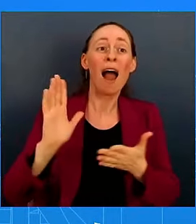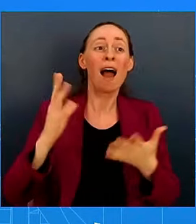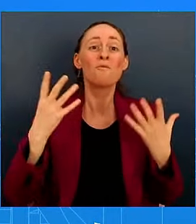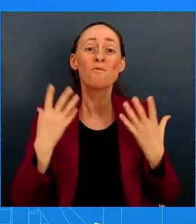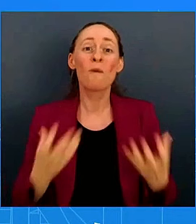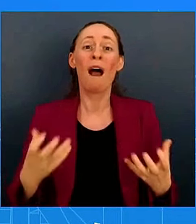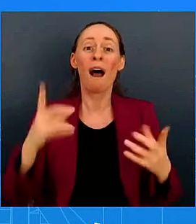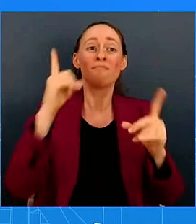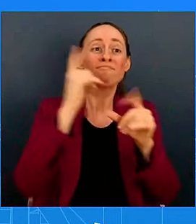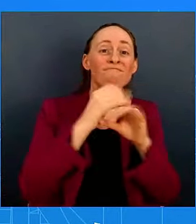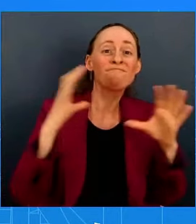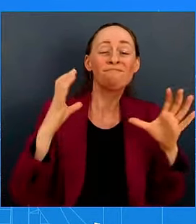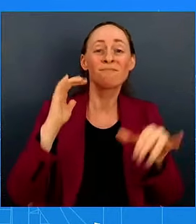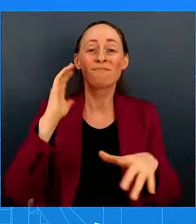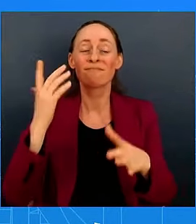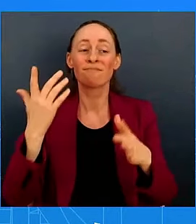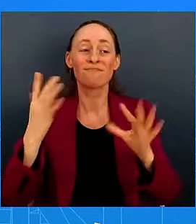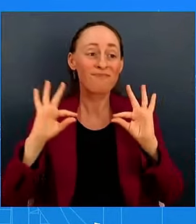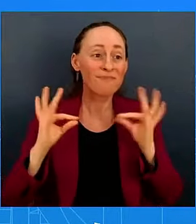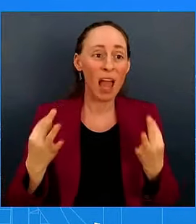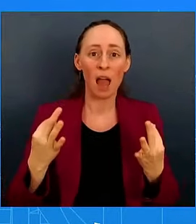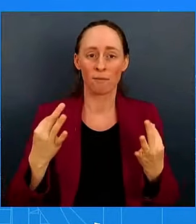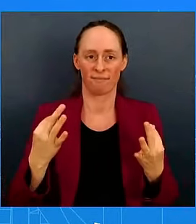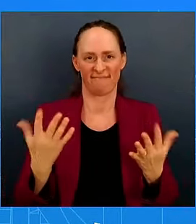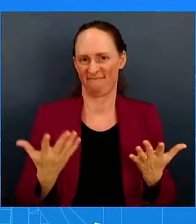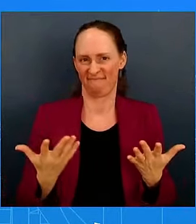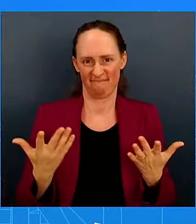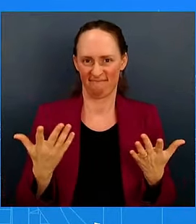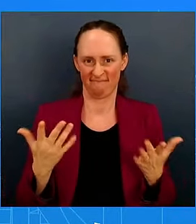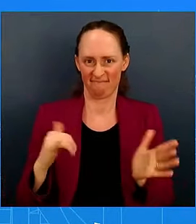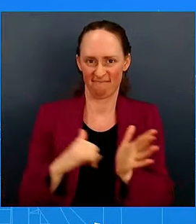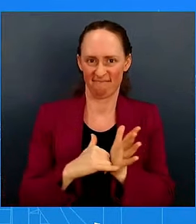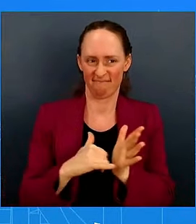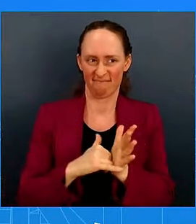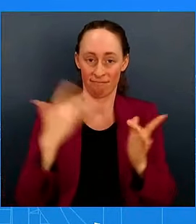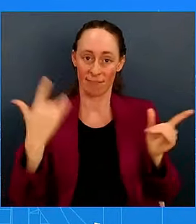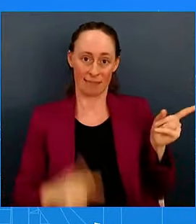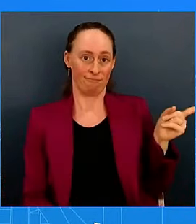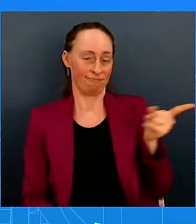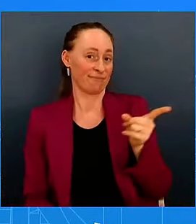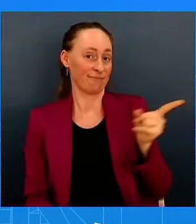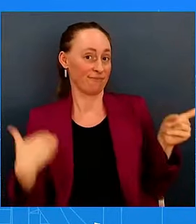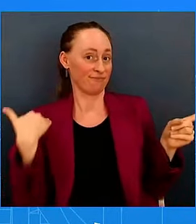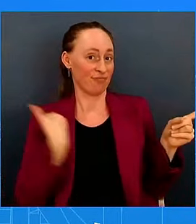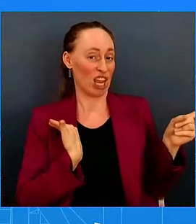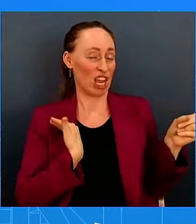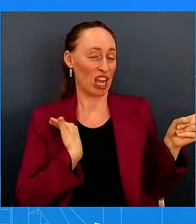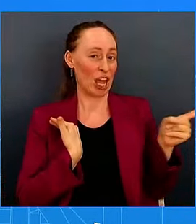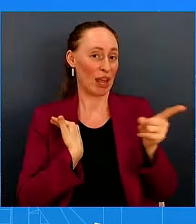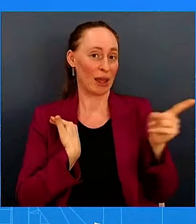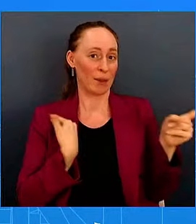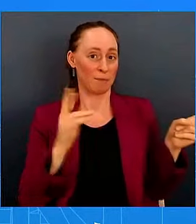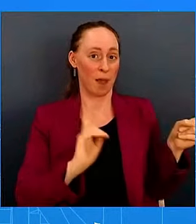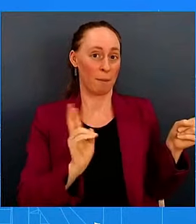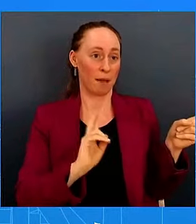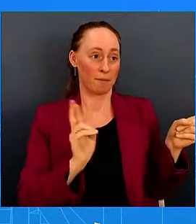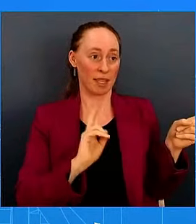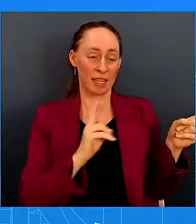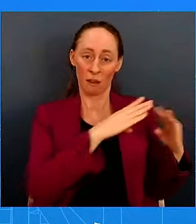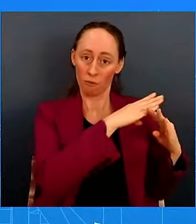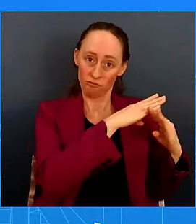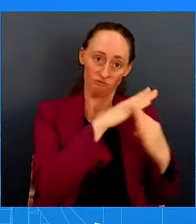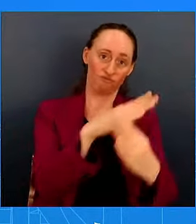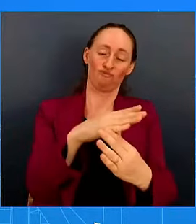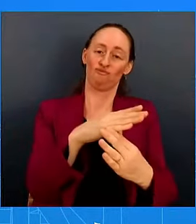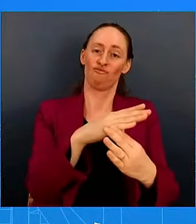is being taken away because, you know, Republicans are blocking it or getting in the way. And so this is